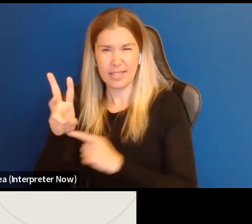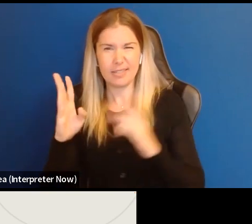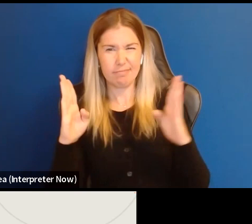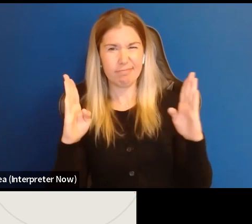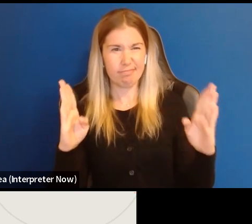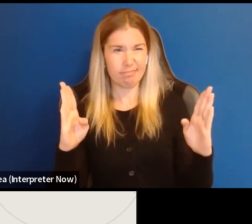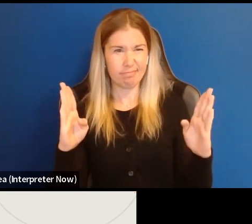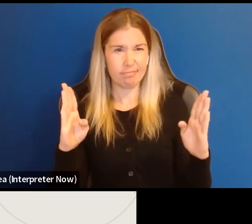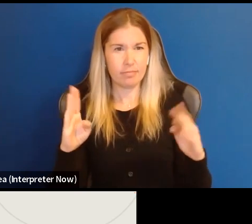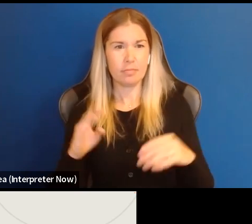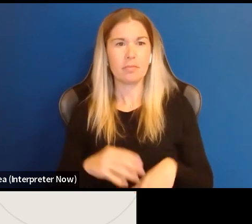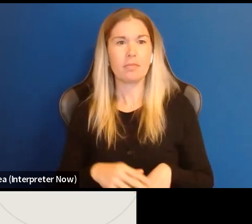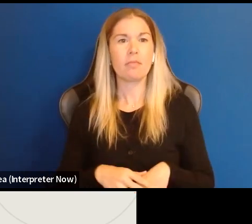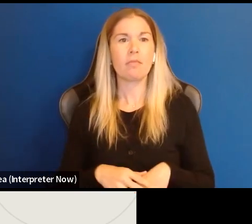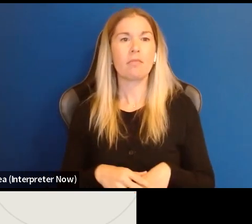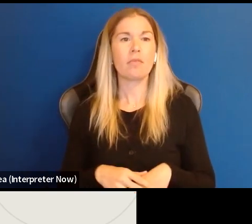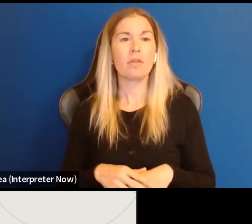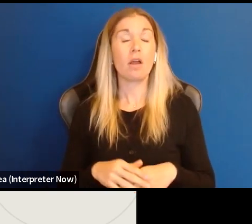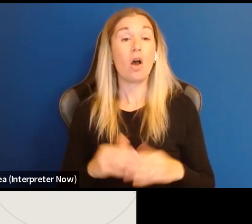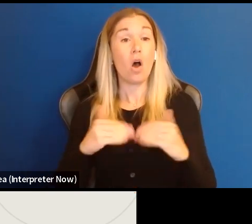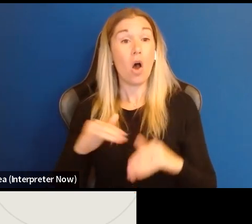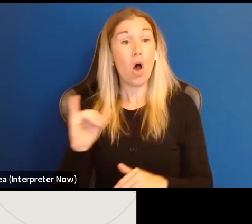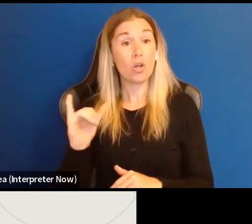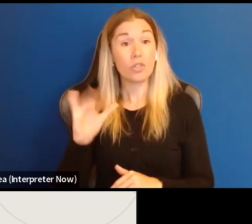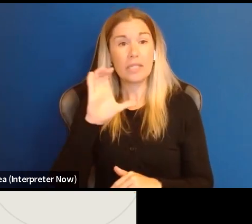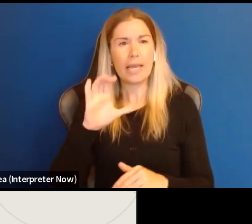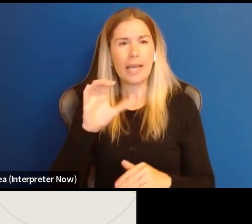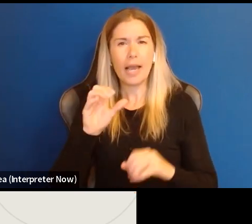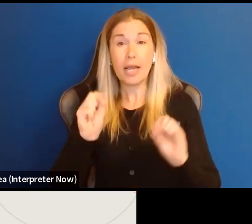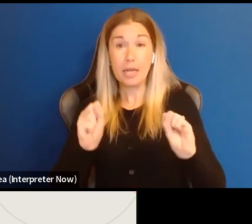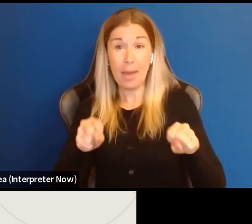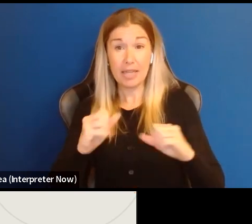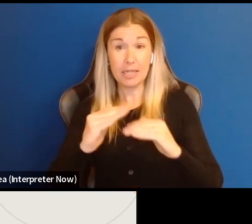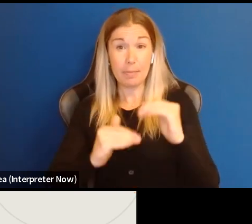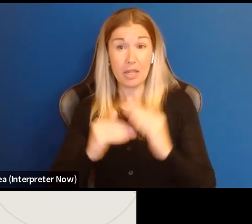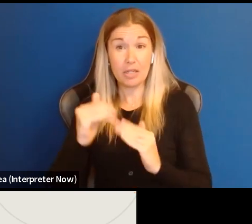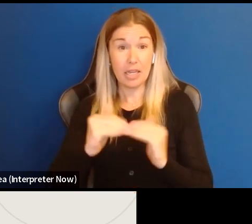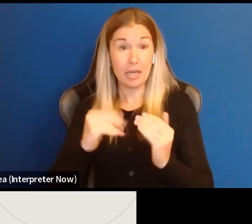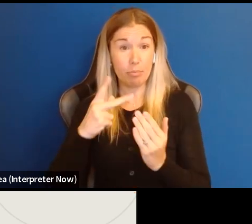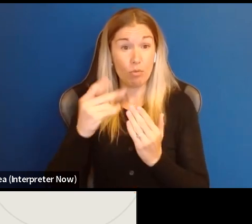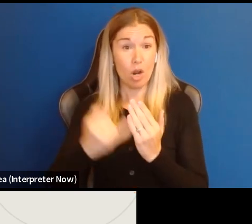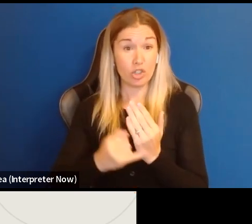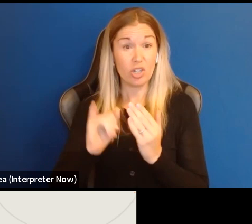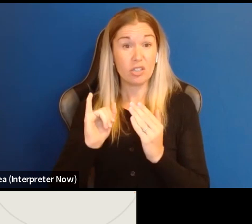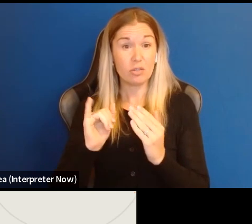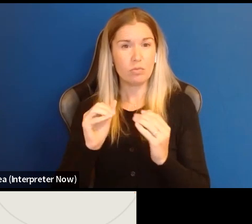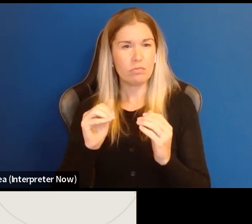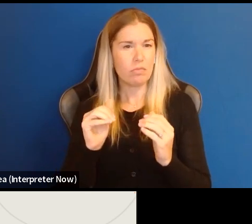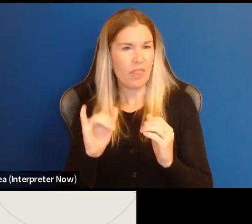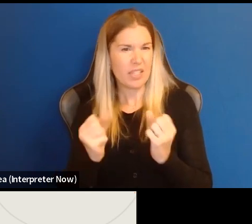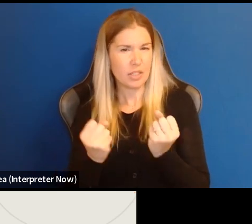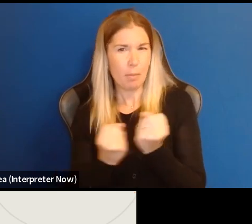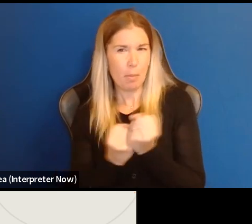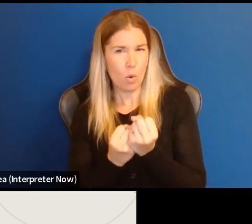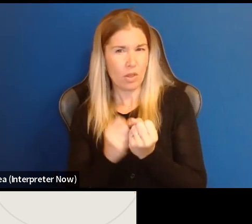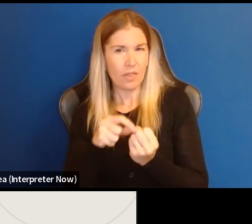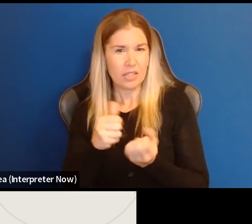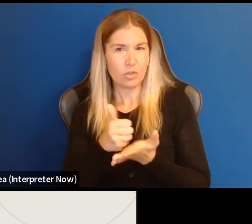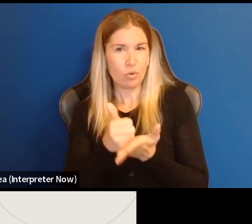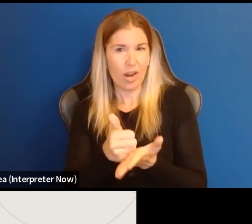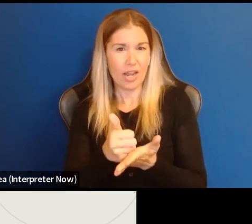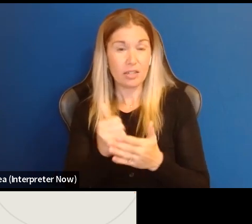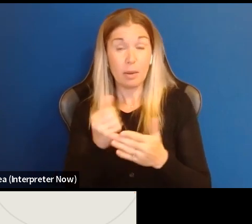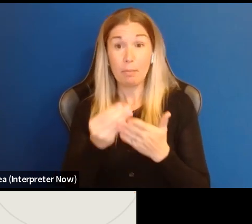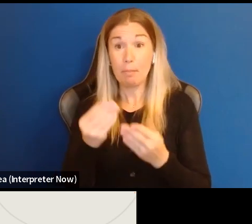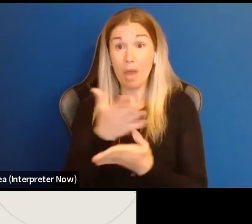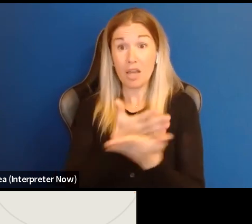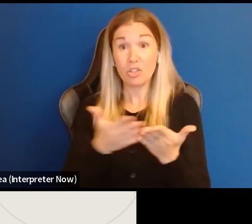We are also seeking capacity building projects to support with this grant that do have, as I mentioned earlier, a budget between